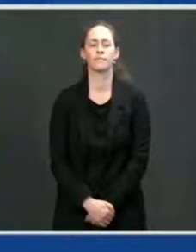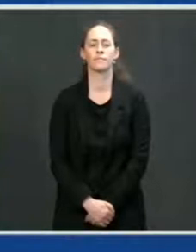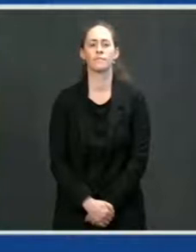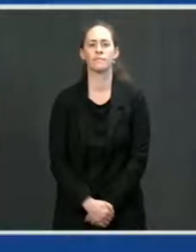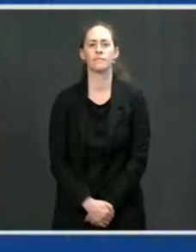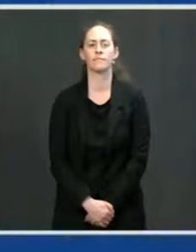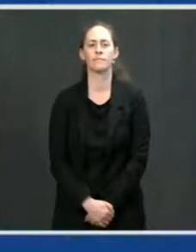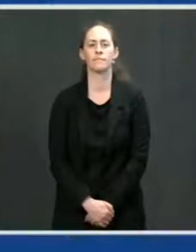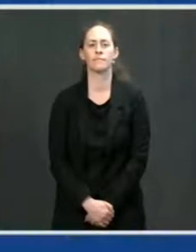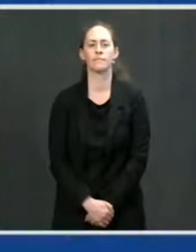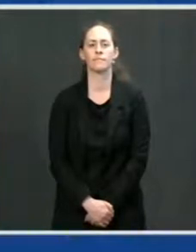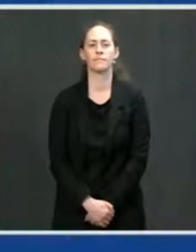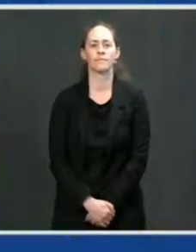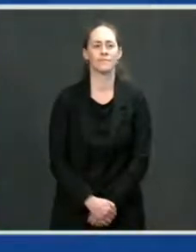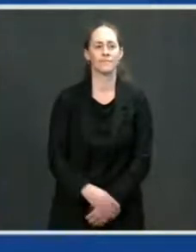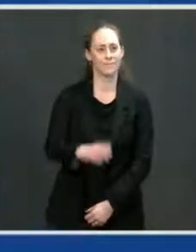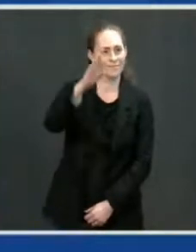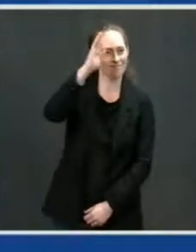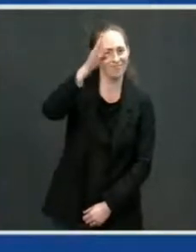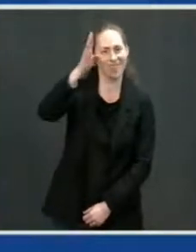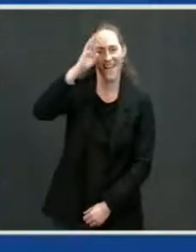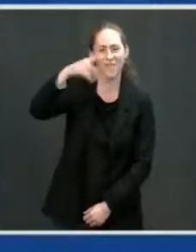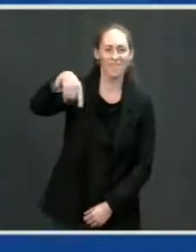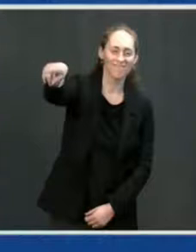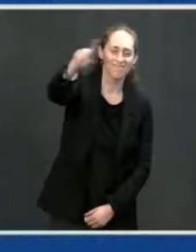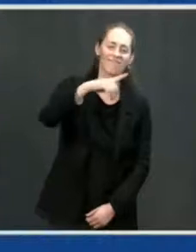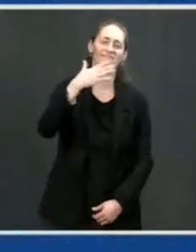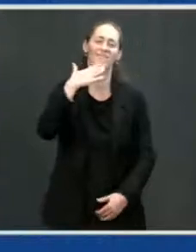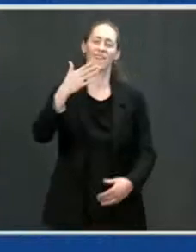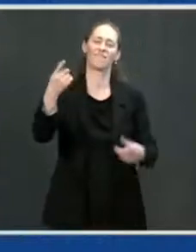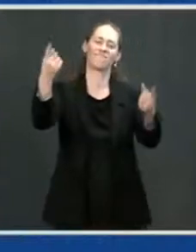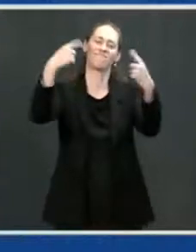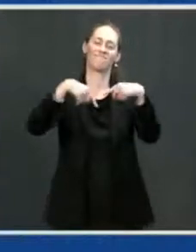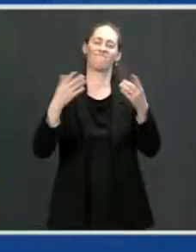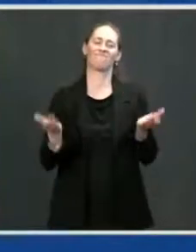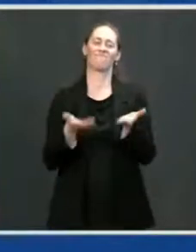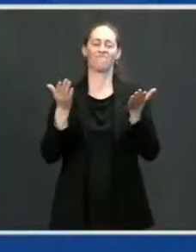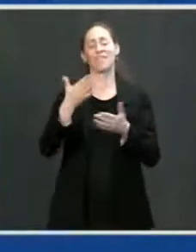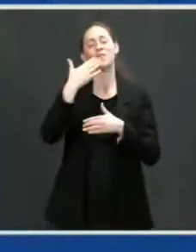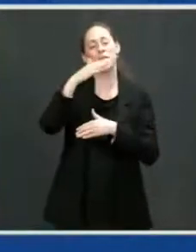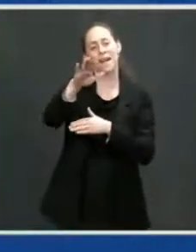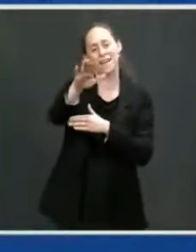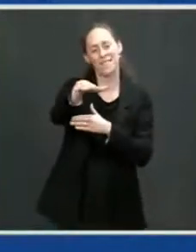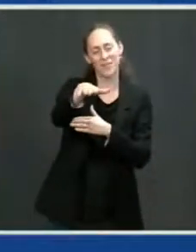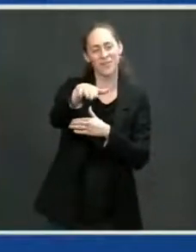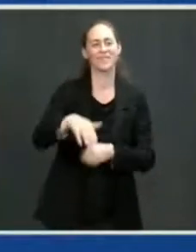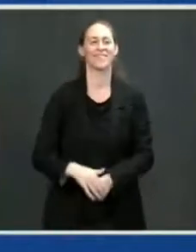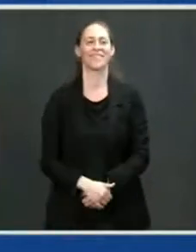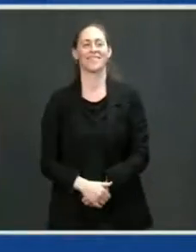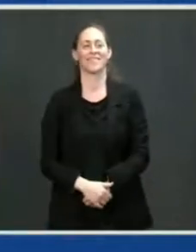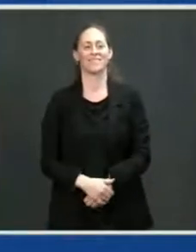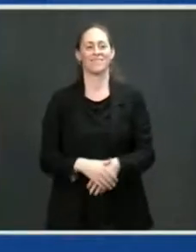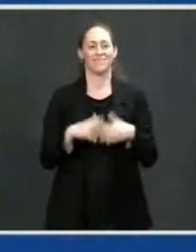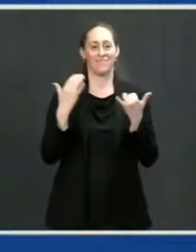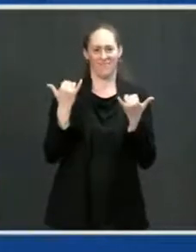Hello, folks. Thanks for coming over. Good afternoon, everyone. Earlier this week, I spoke with